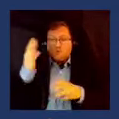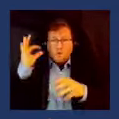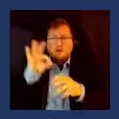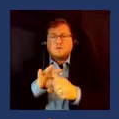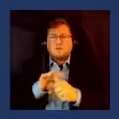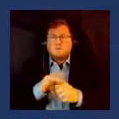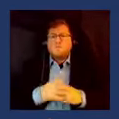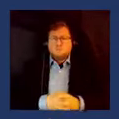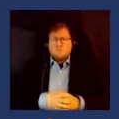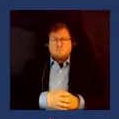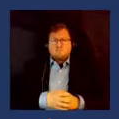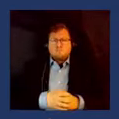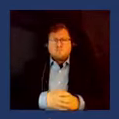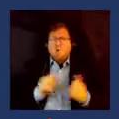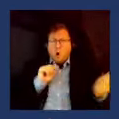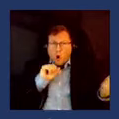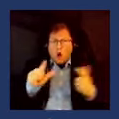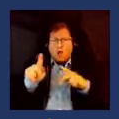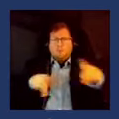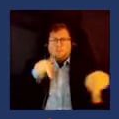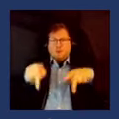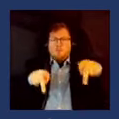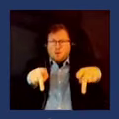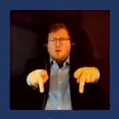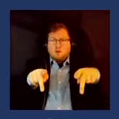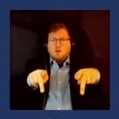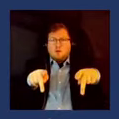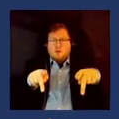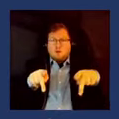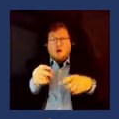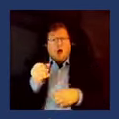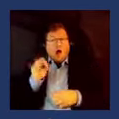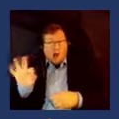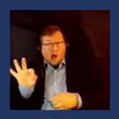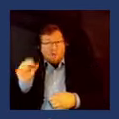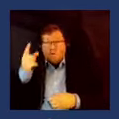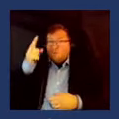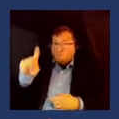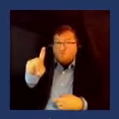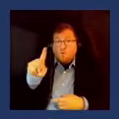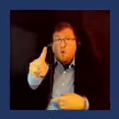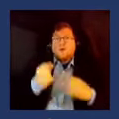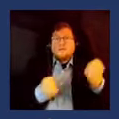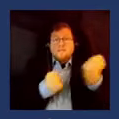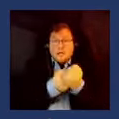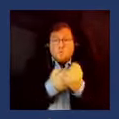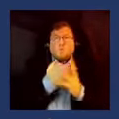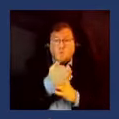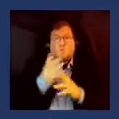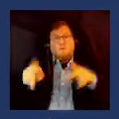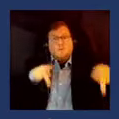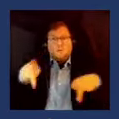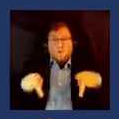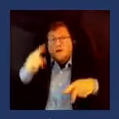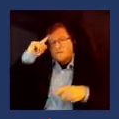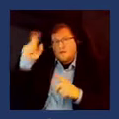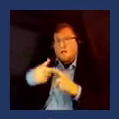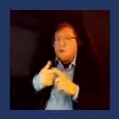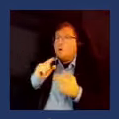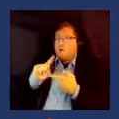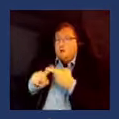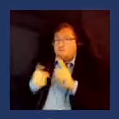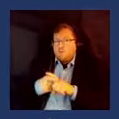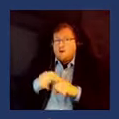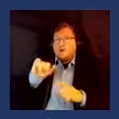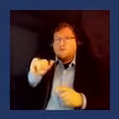in a government of buying for the people and I think about our dear friend John Lewis who's looking